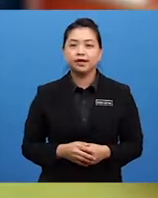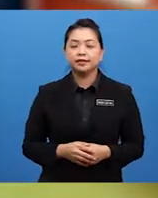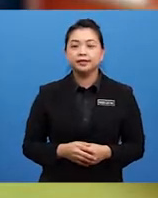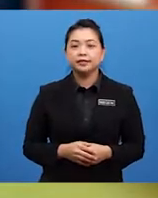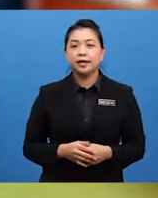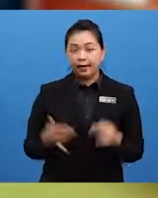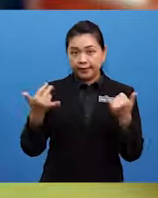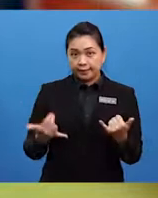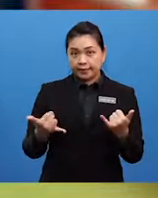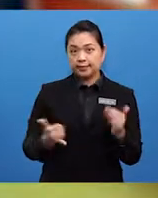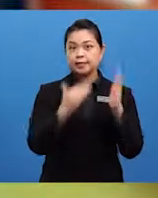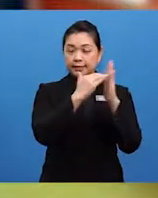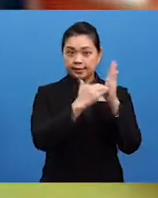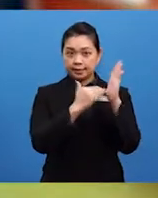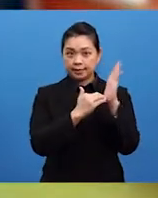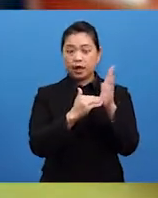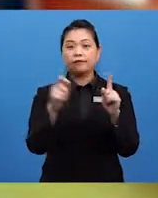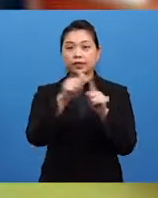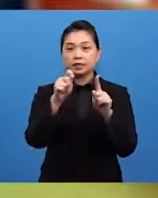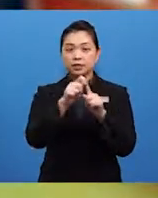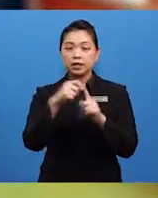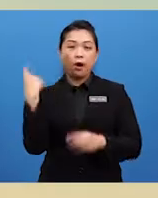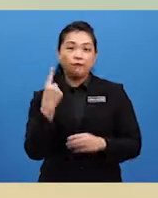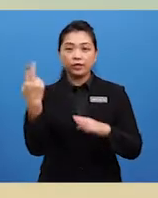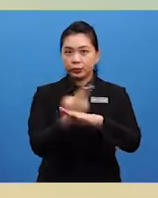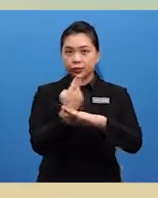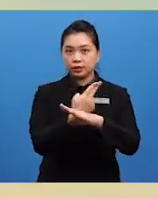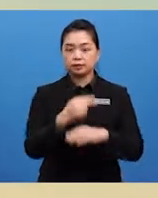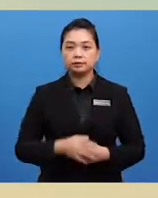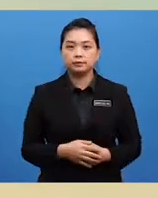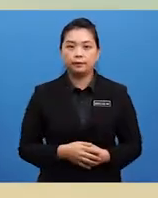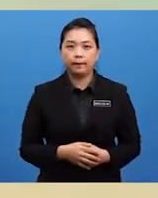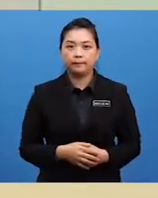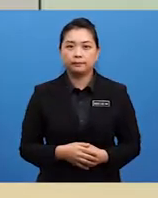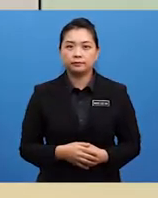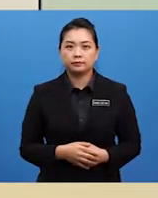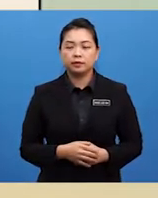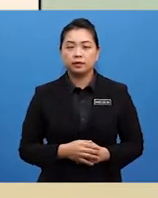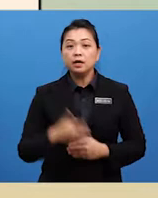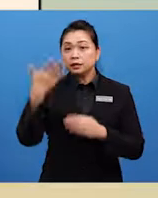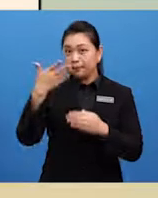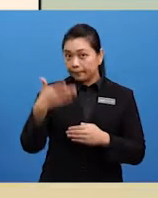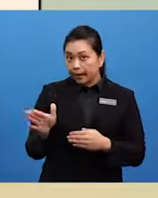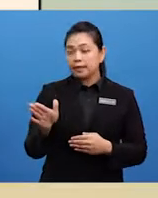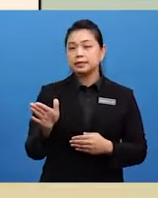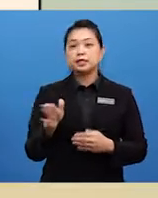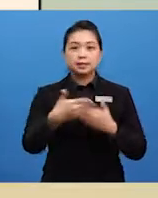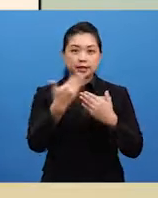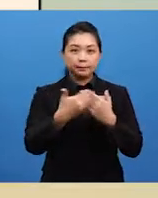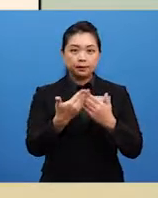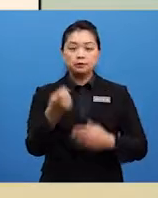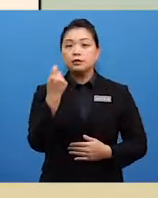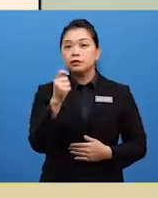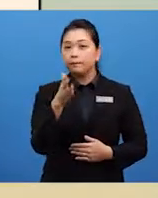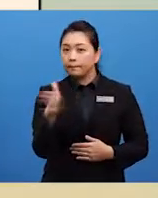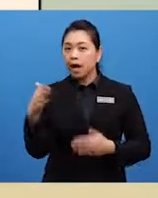of tenses we often use when writing a story. The past simple, the past